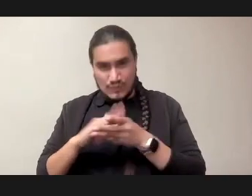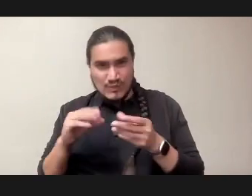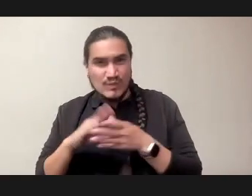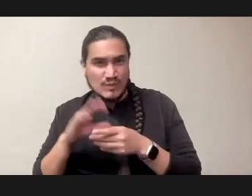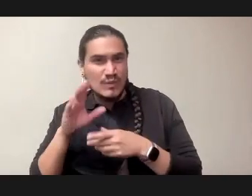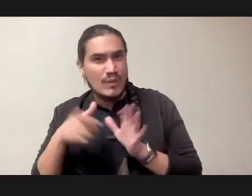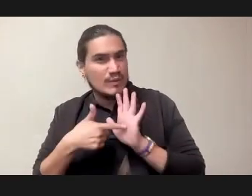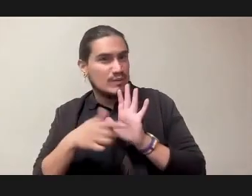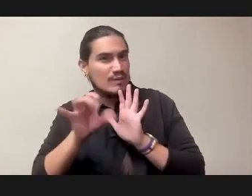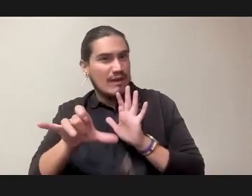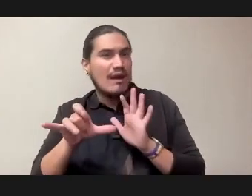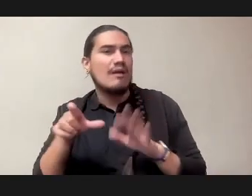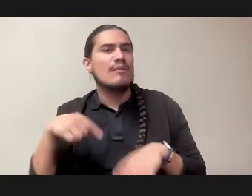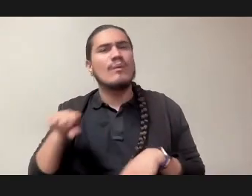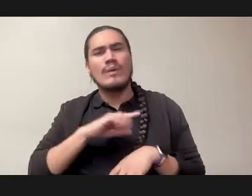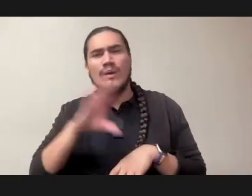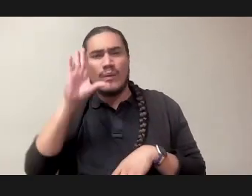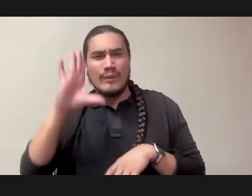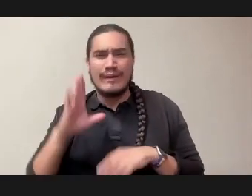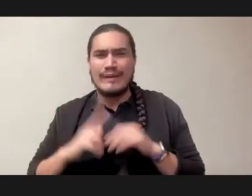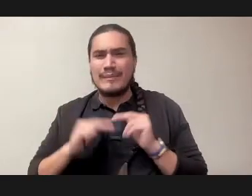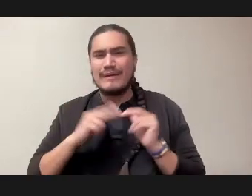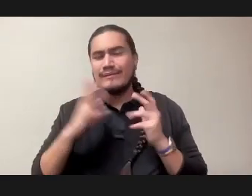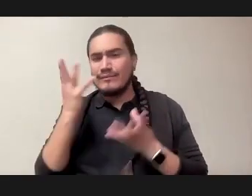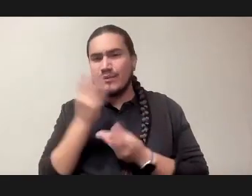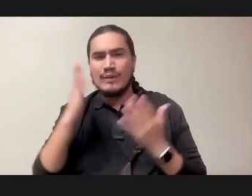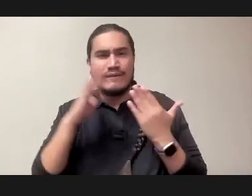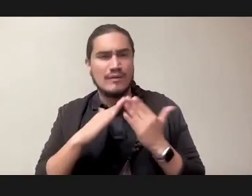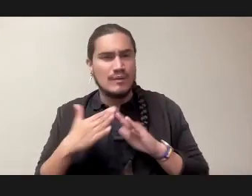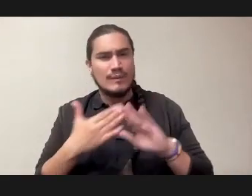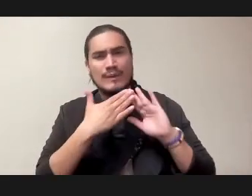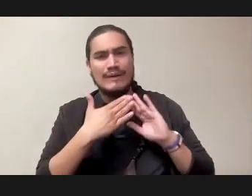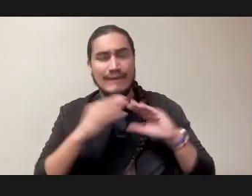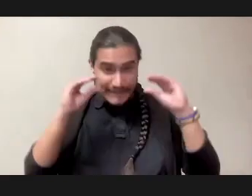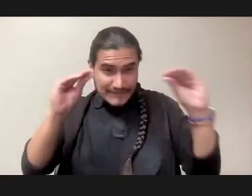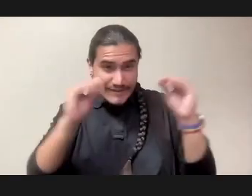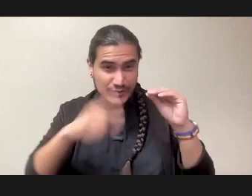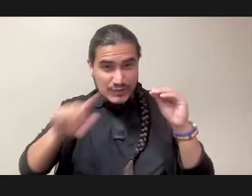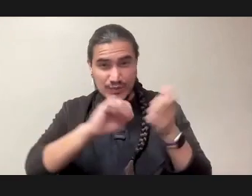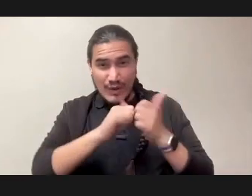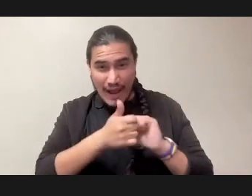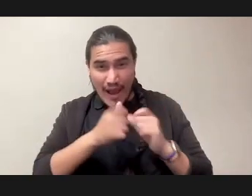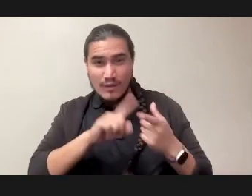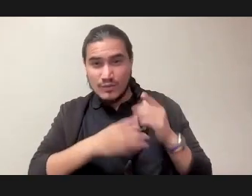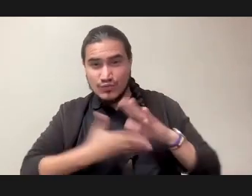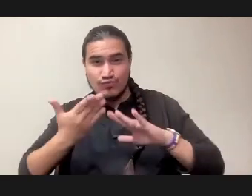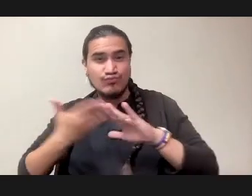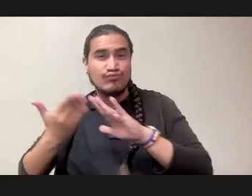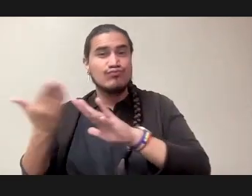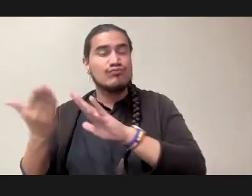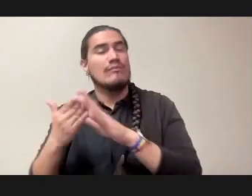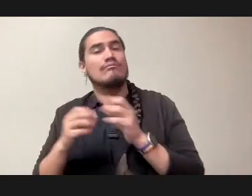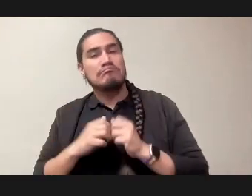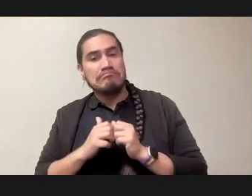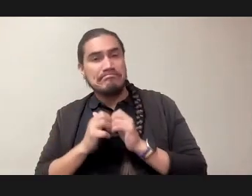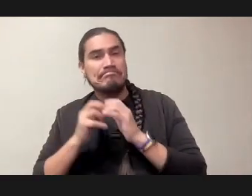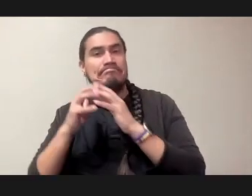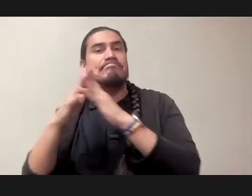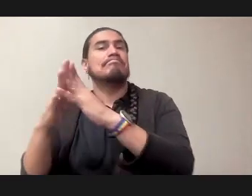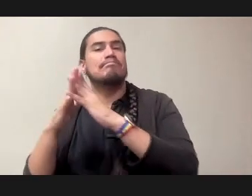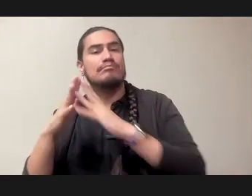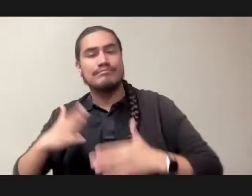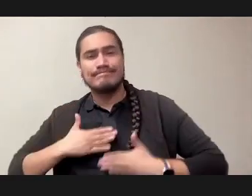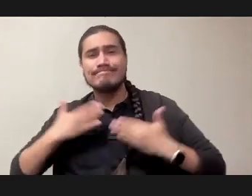for you, we're going to make this beautiful community, and teach you how to get it running, and thriving, and happy, and rich,